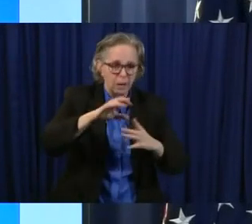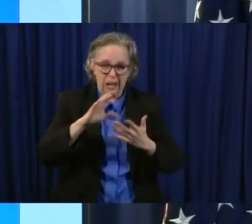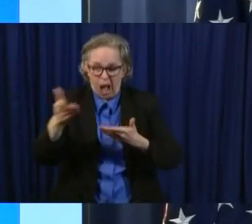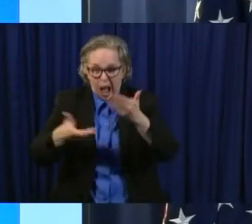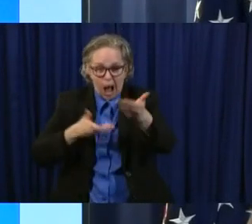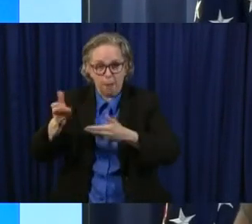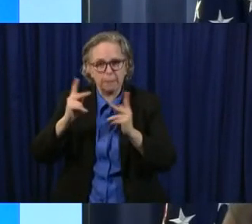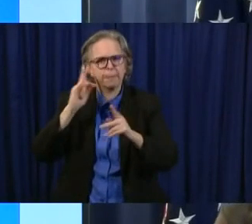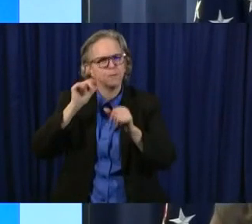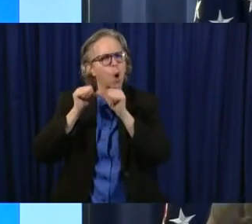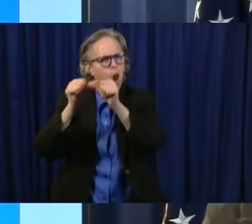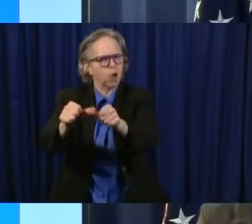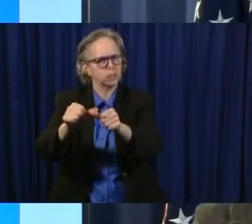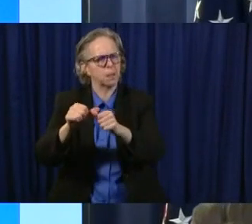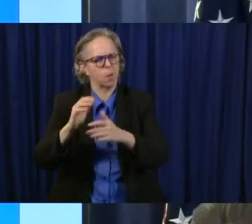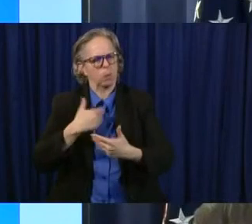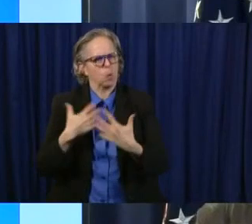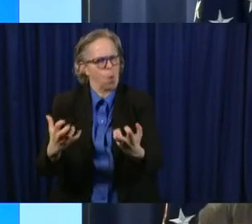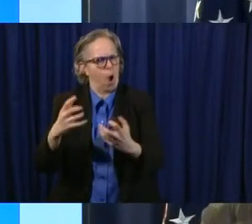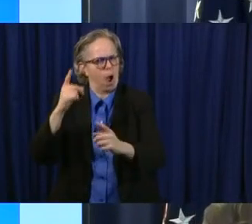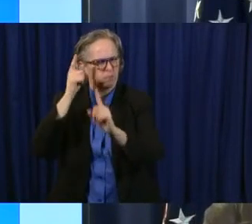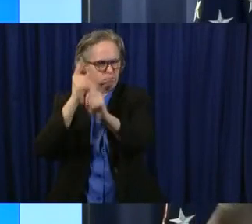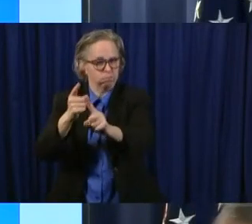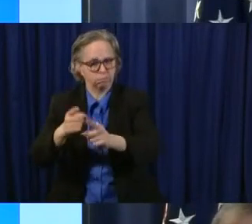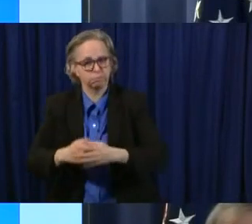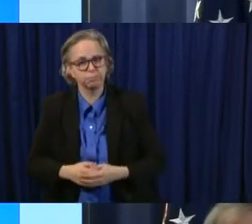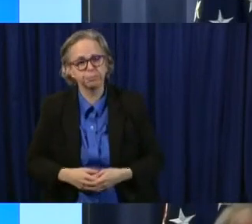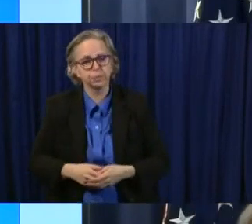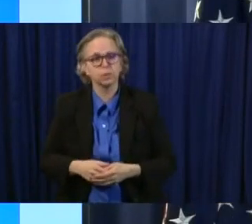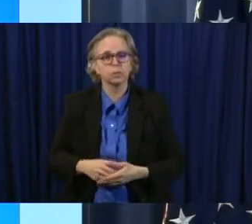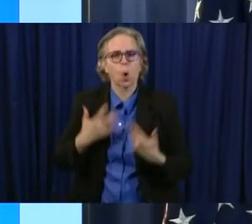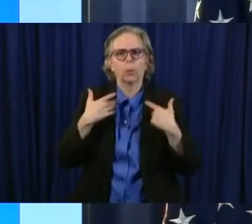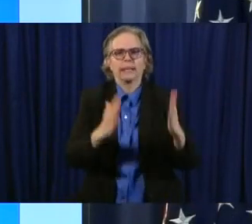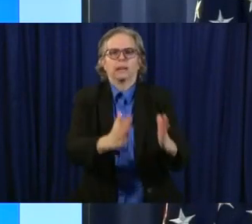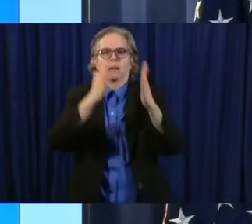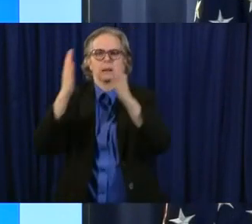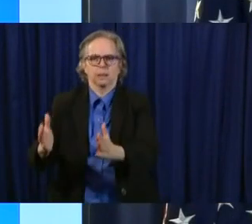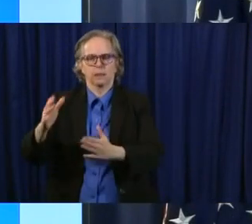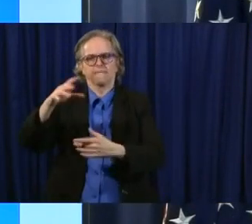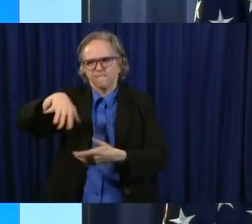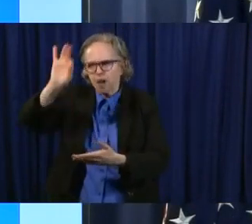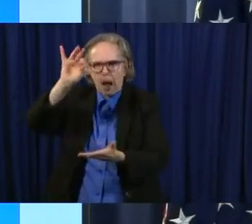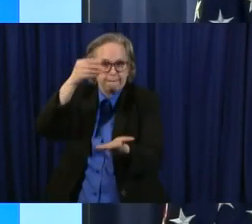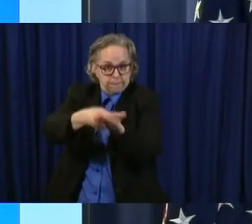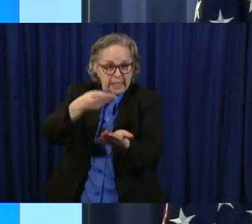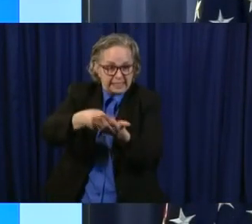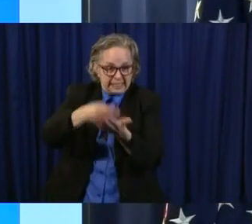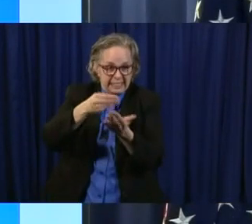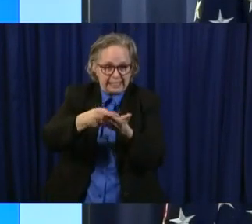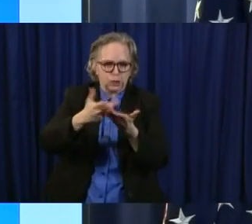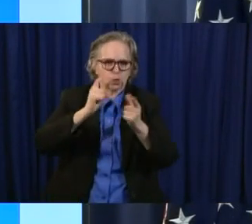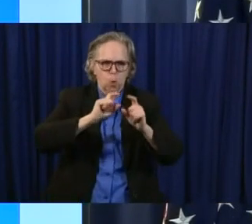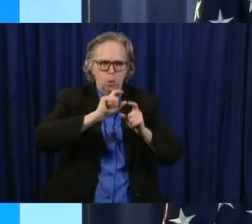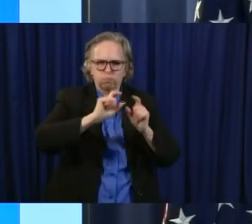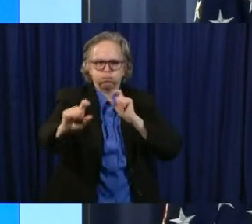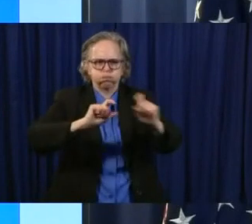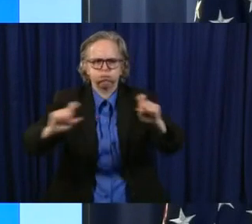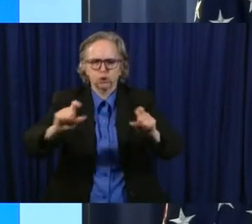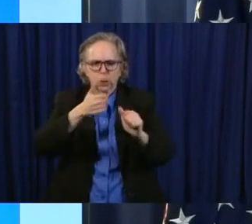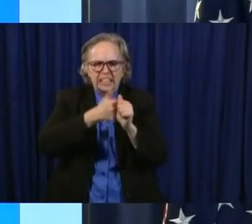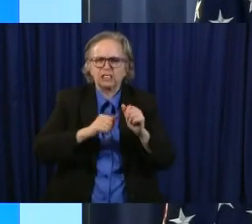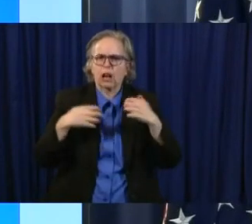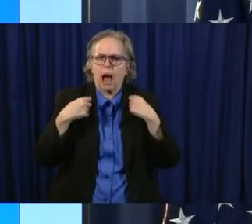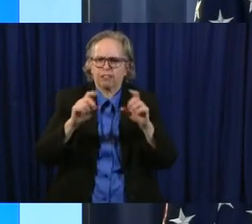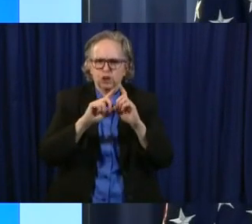So we're getting money to go to each of the health departments around the state so they can hire people to do this.